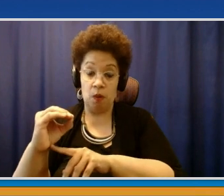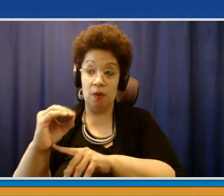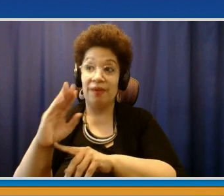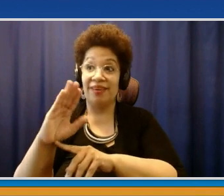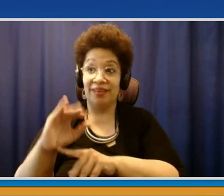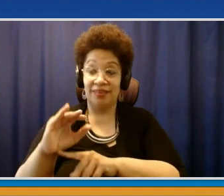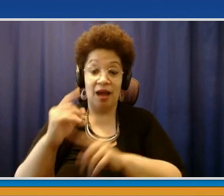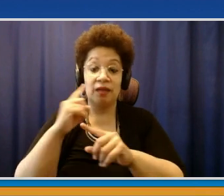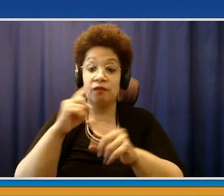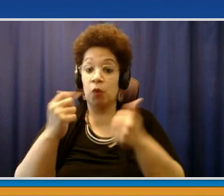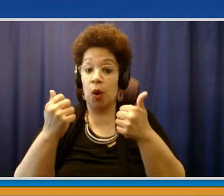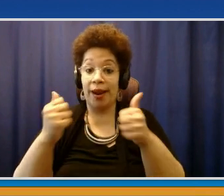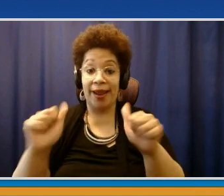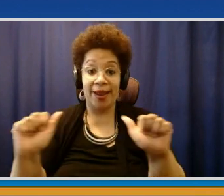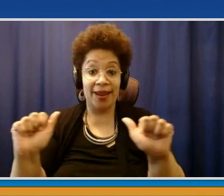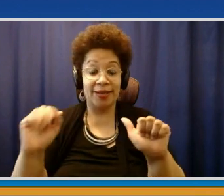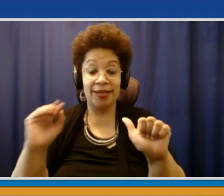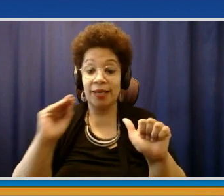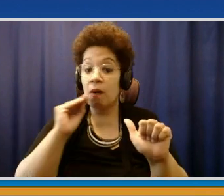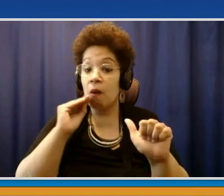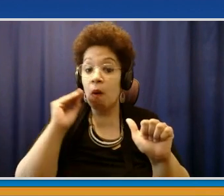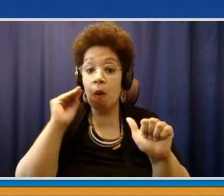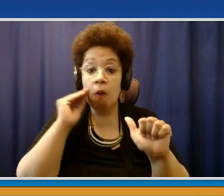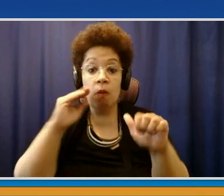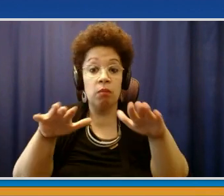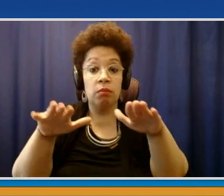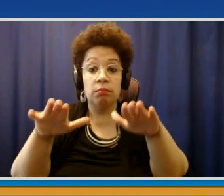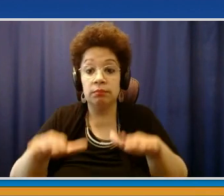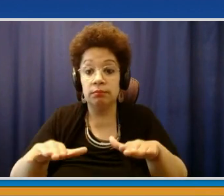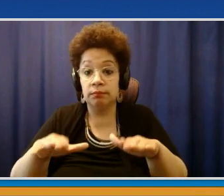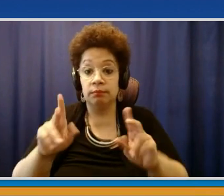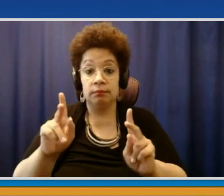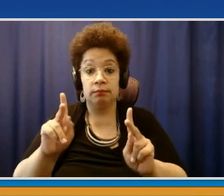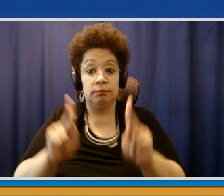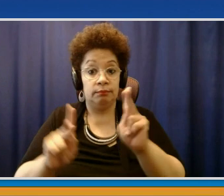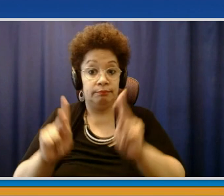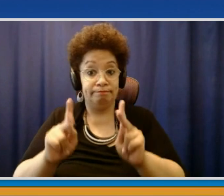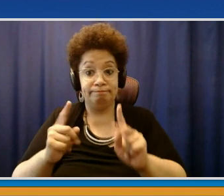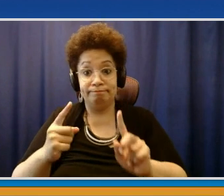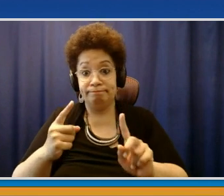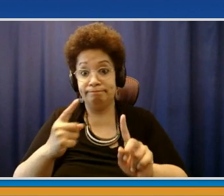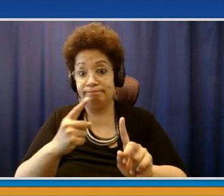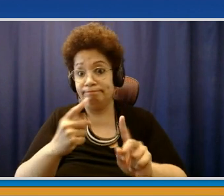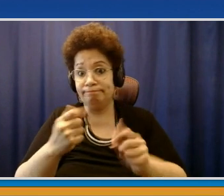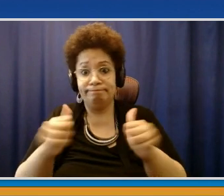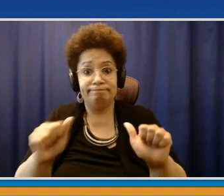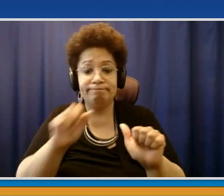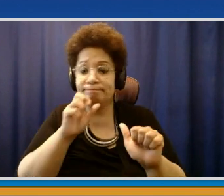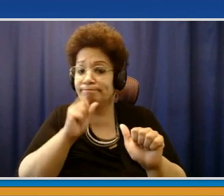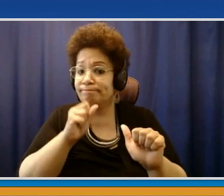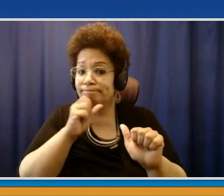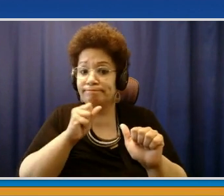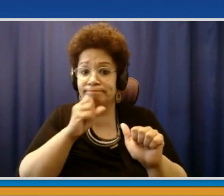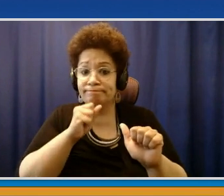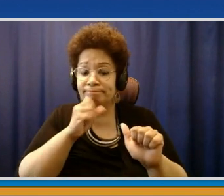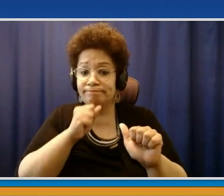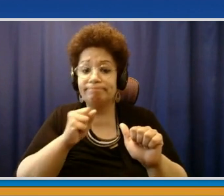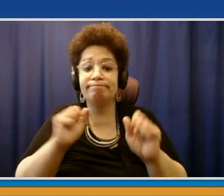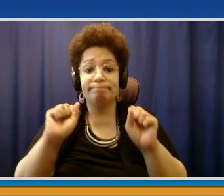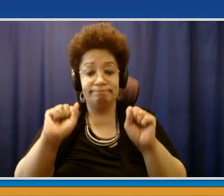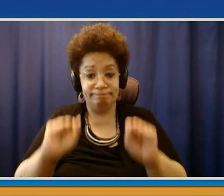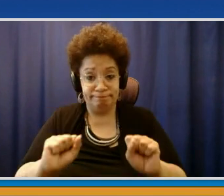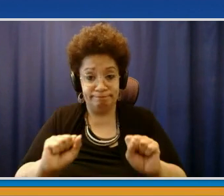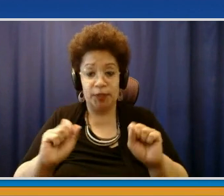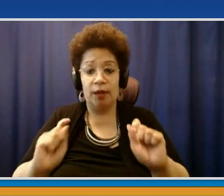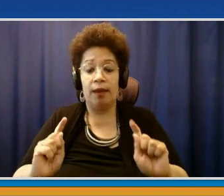the vaccine. They're doing the one-shot Johnson & Johnson vaccine. So keep that in mind for age eligibility for those individuals that may be